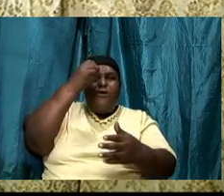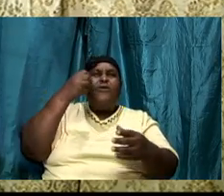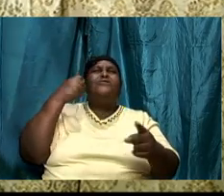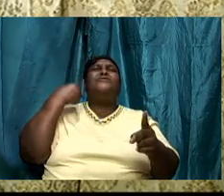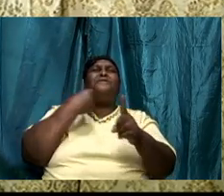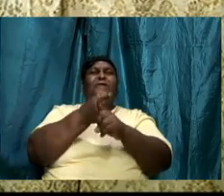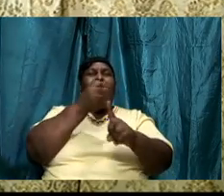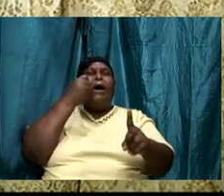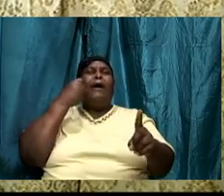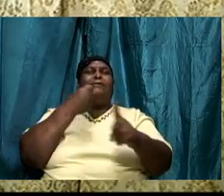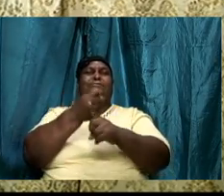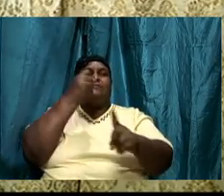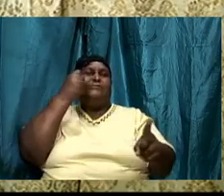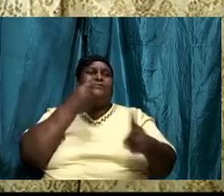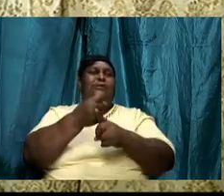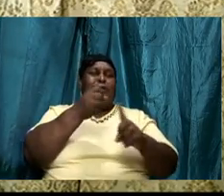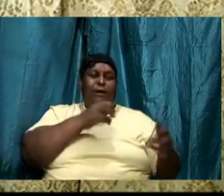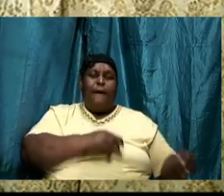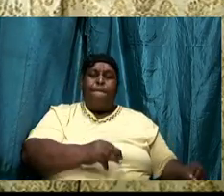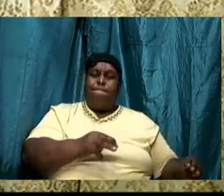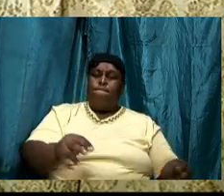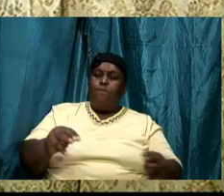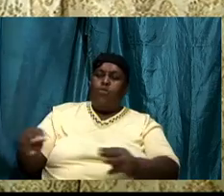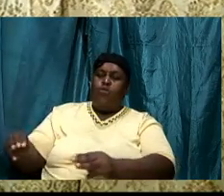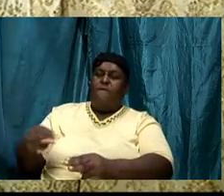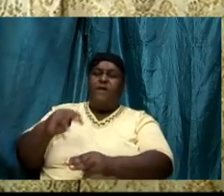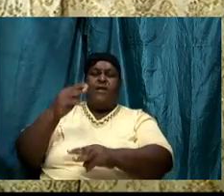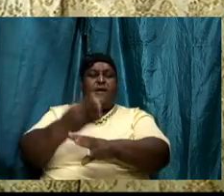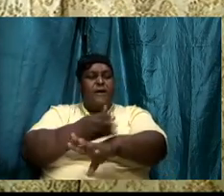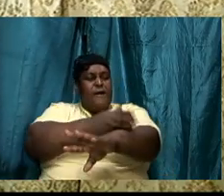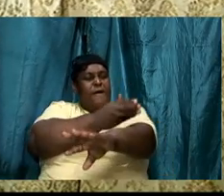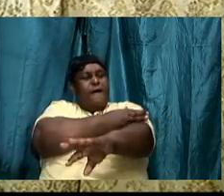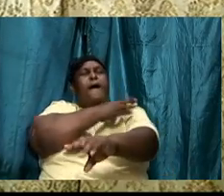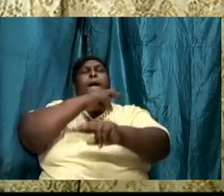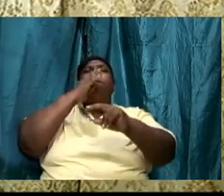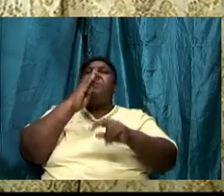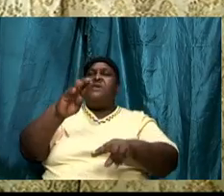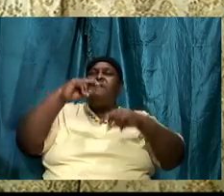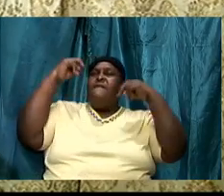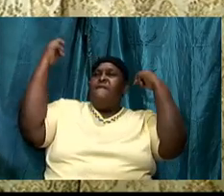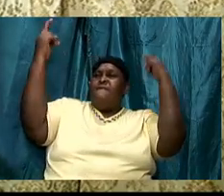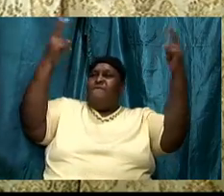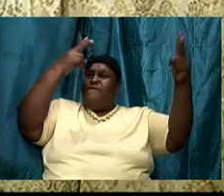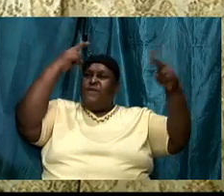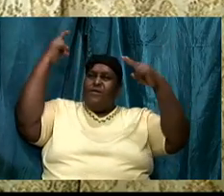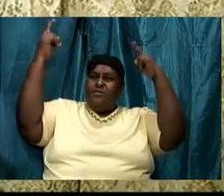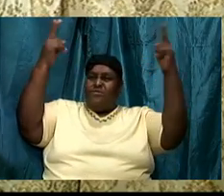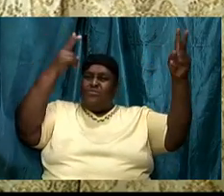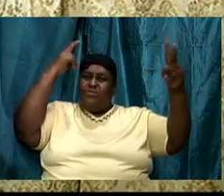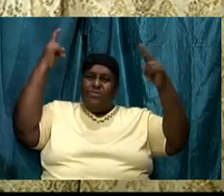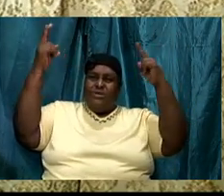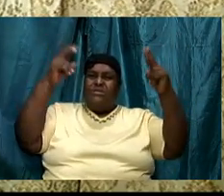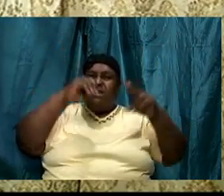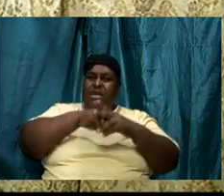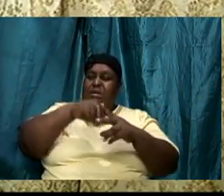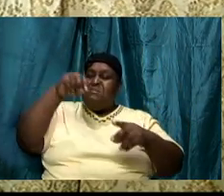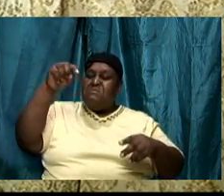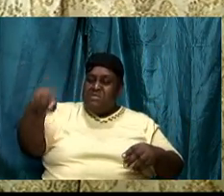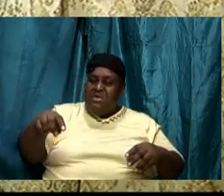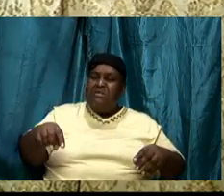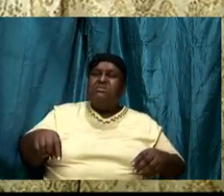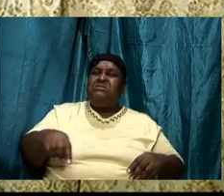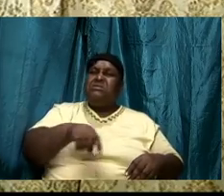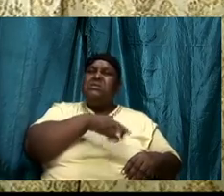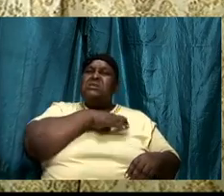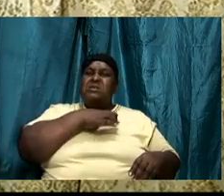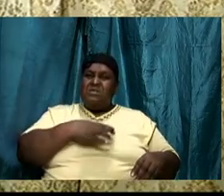to move and to advance and to be victorious in this warfare that you